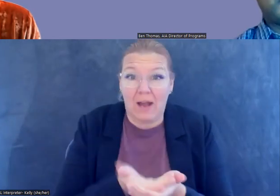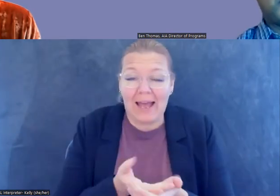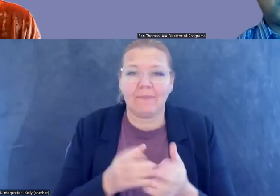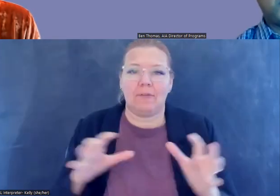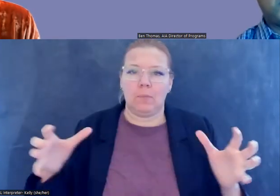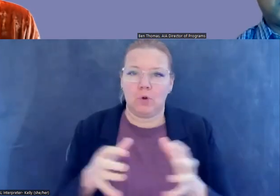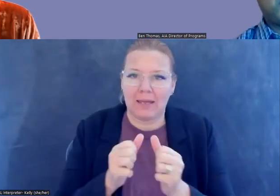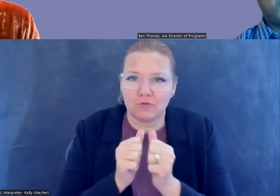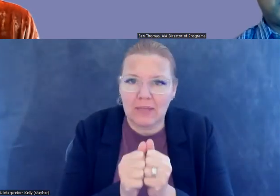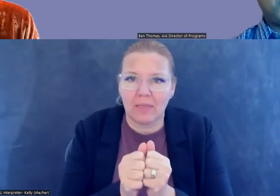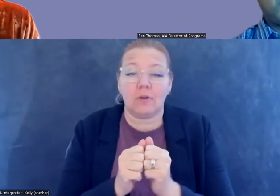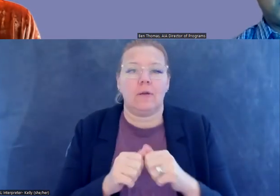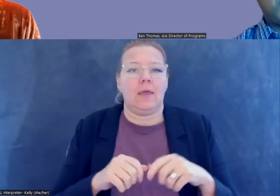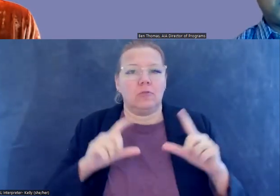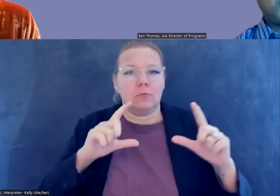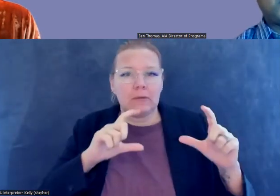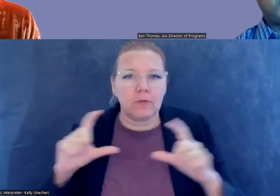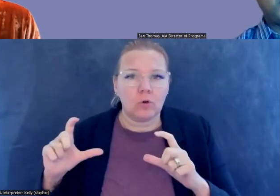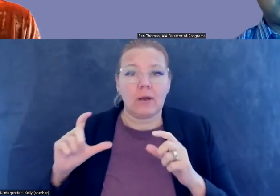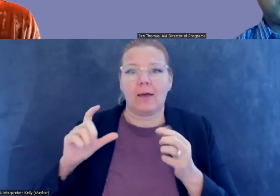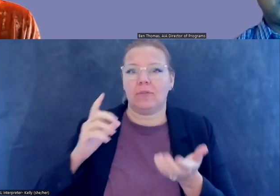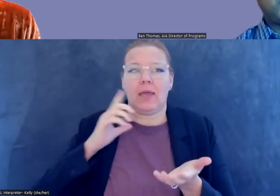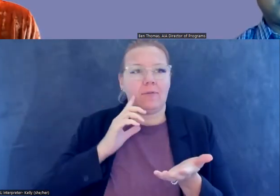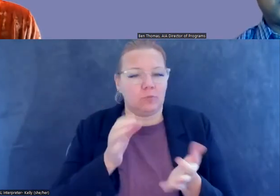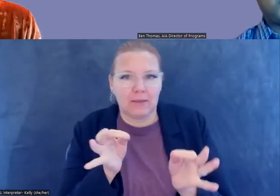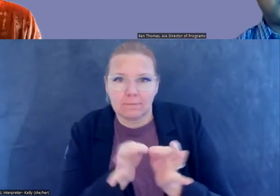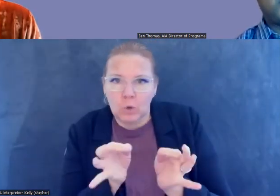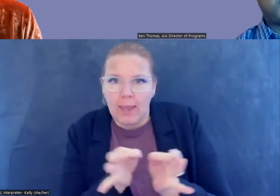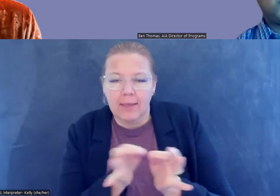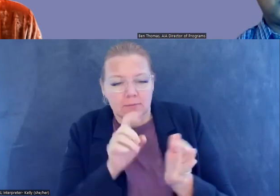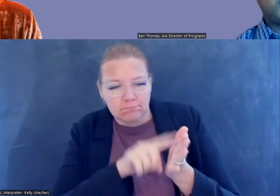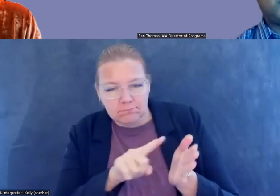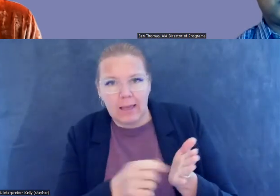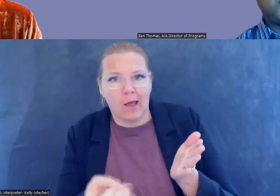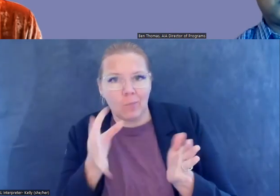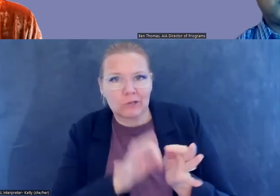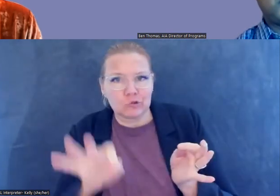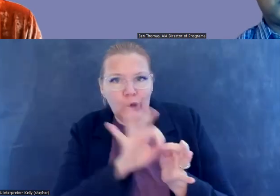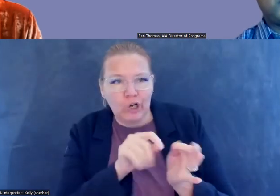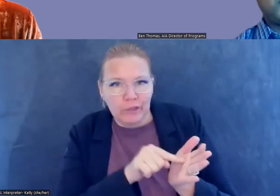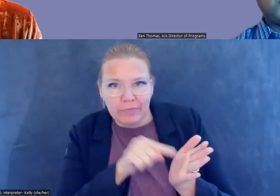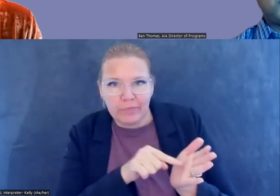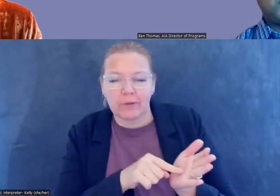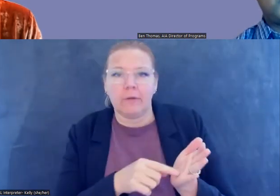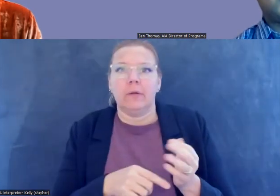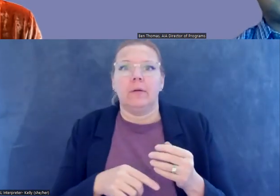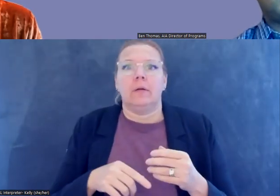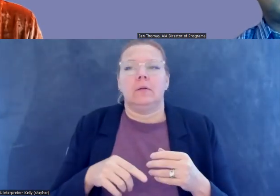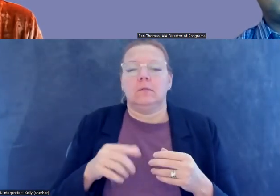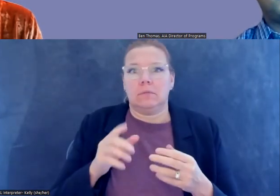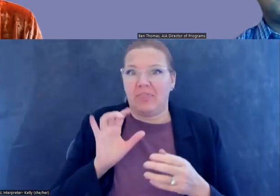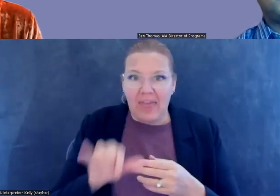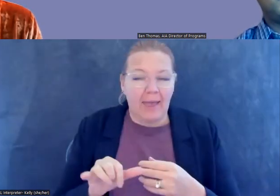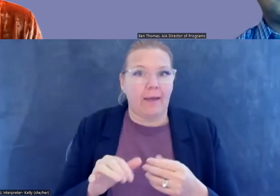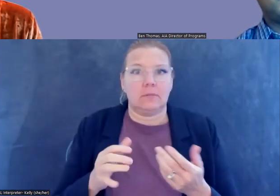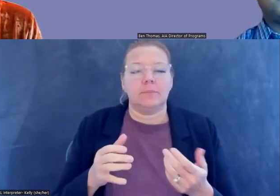books. Um, so it, it was a, a lot of individuals involved. Nancy Weiner,